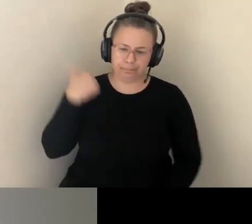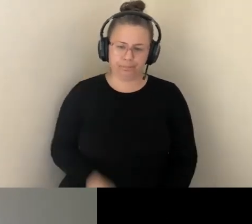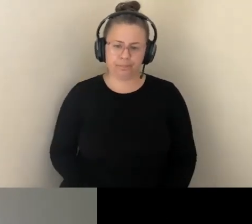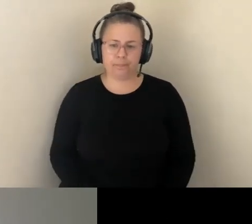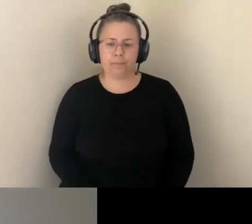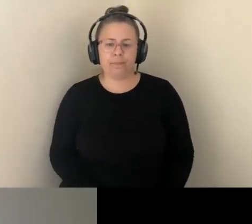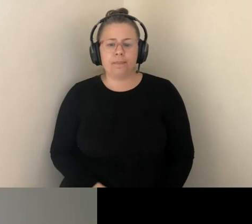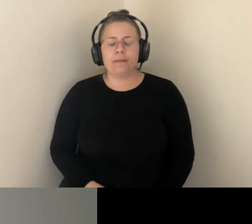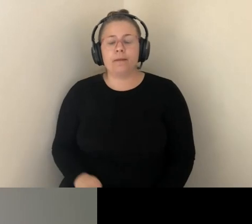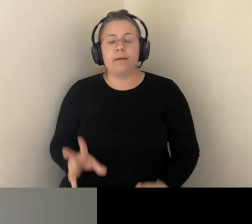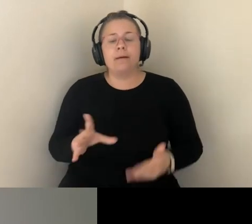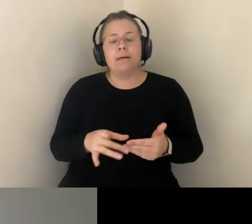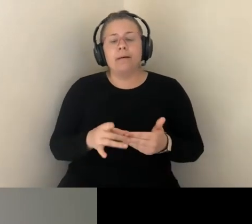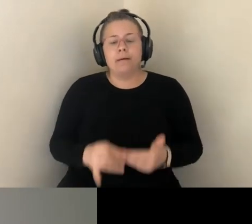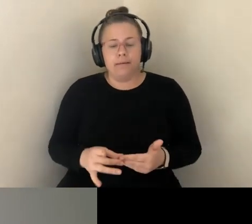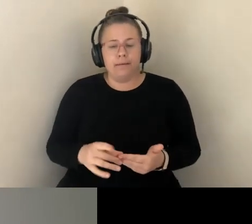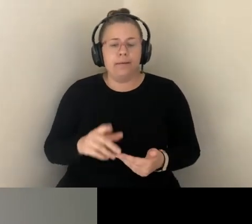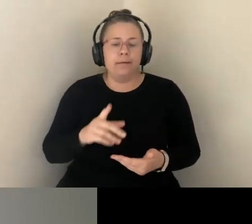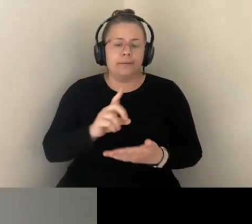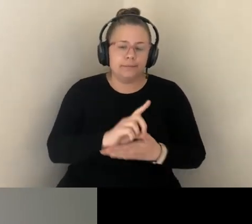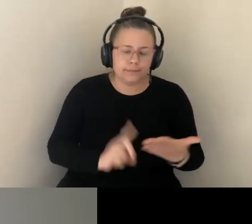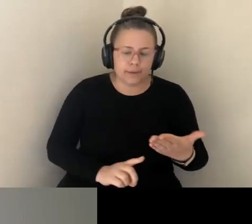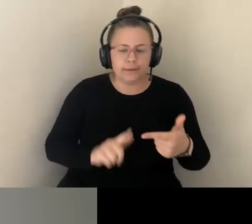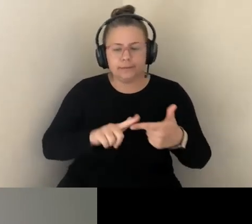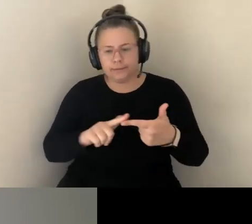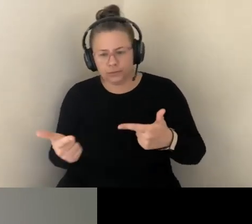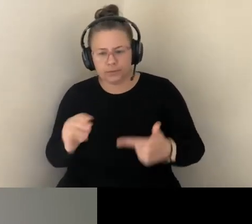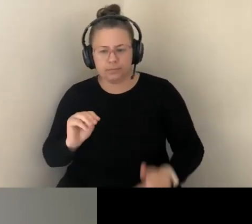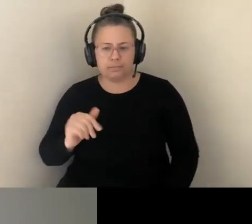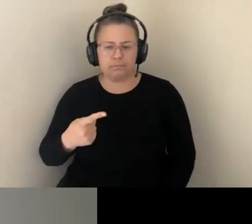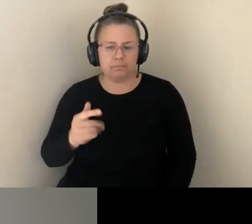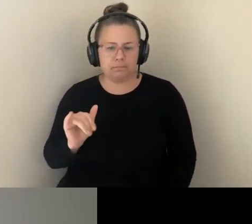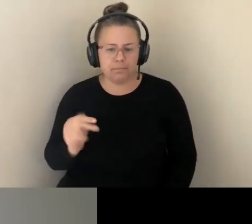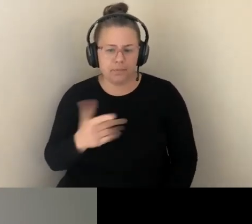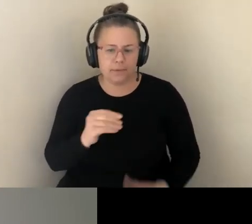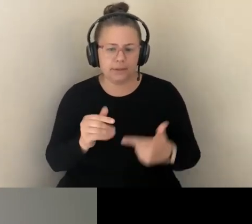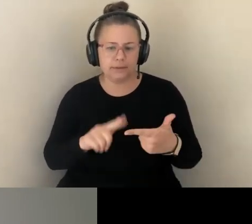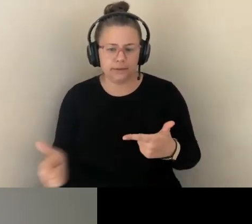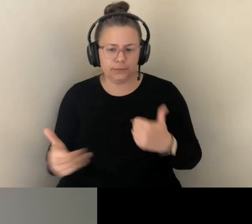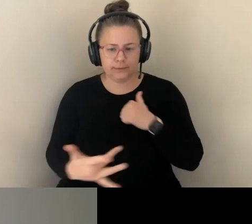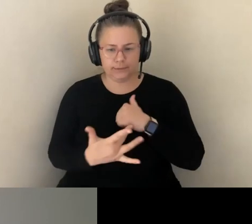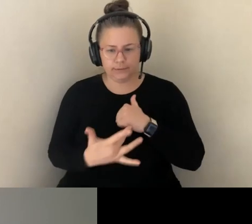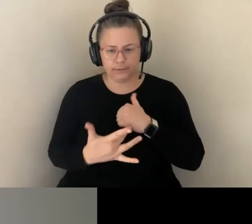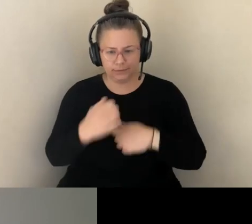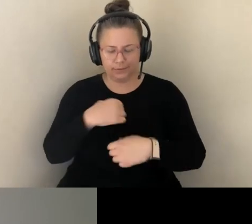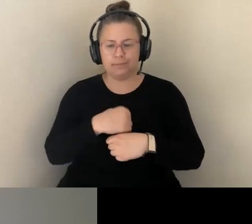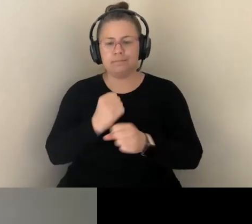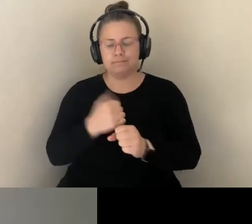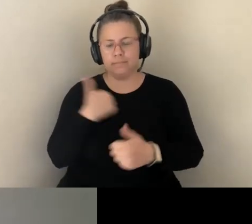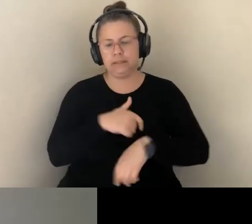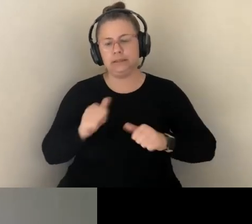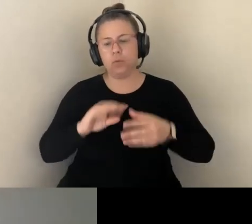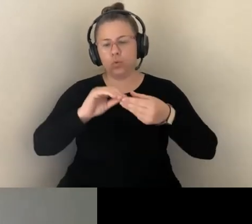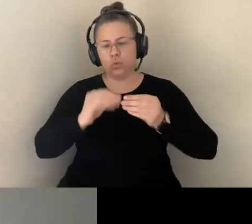COST-EFFECTIVE SCALE. NEWBORN SEQUENCING, TO ITS PROPONENTS, SEEKS TO IDENTIFY THE, QUOTE,